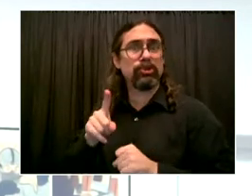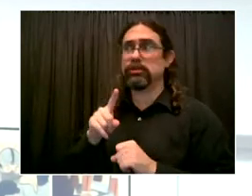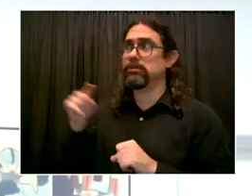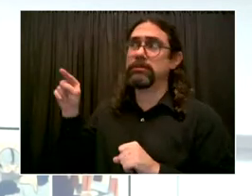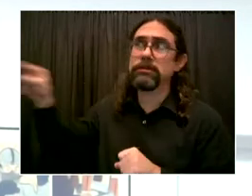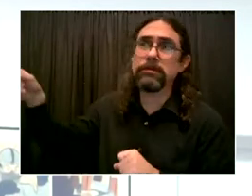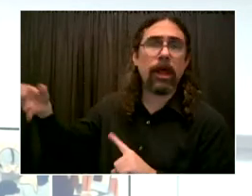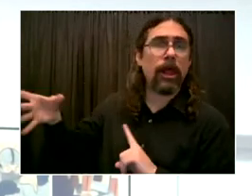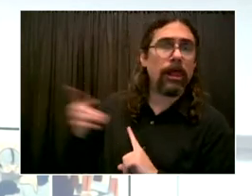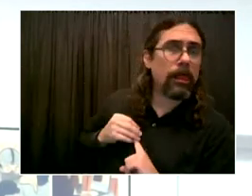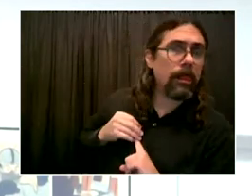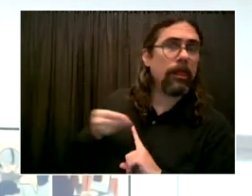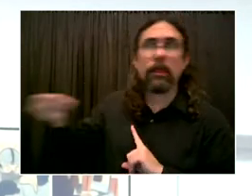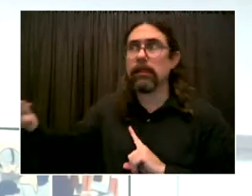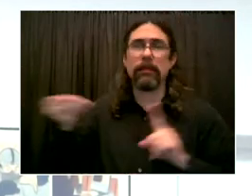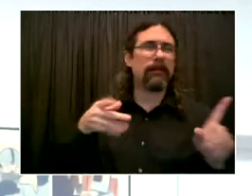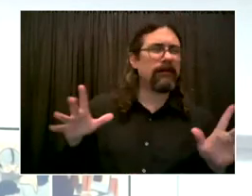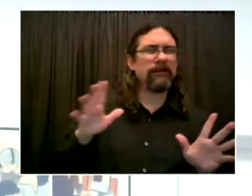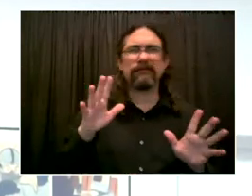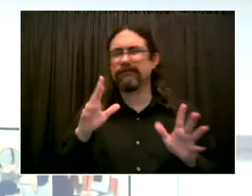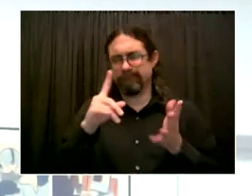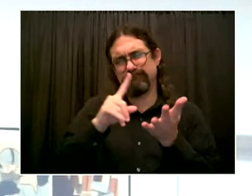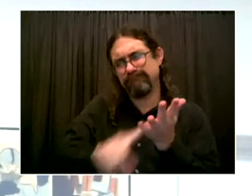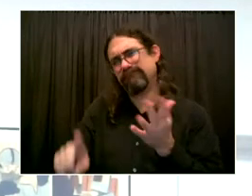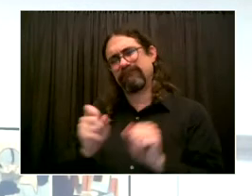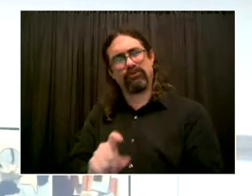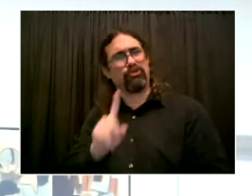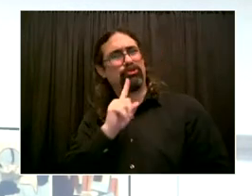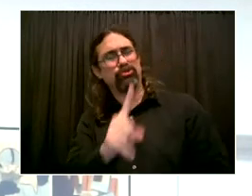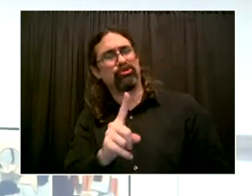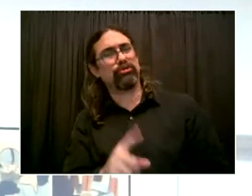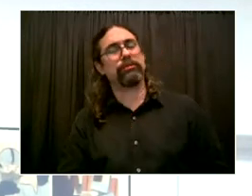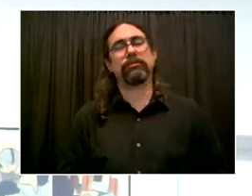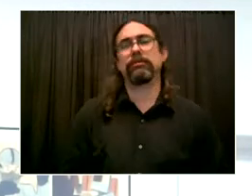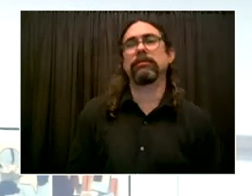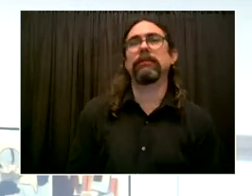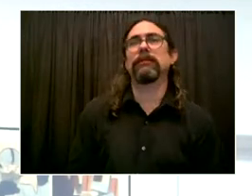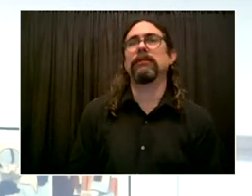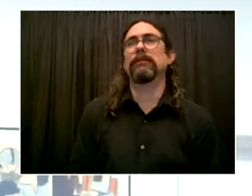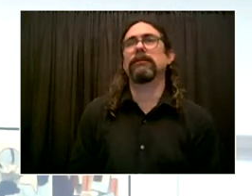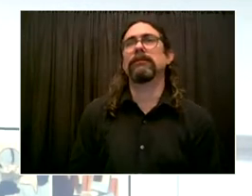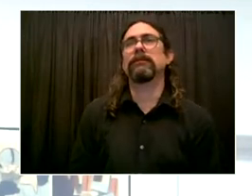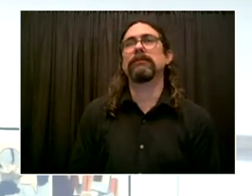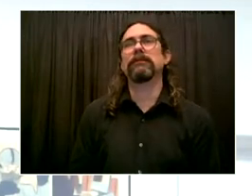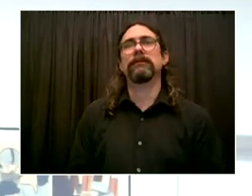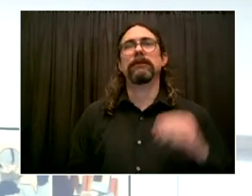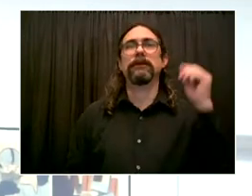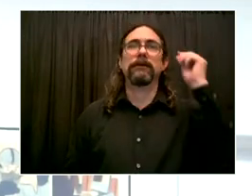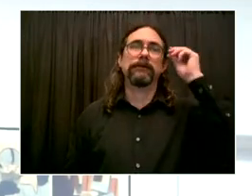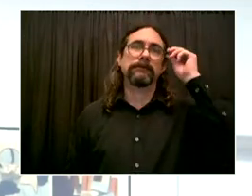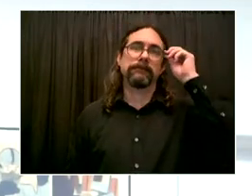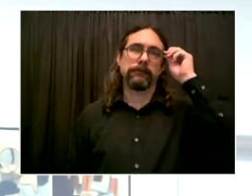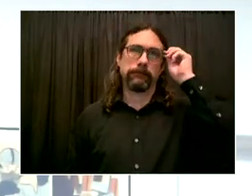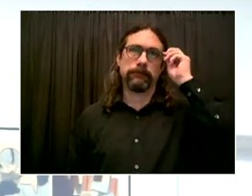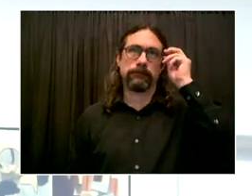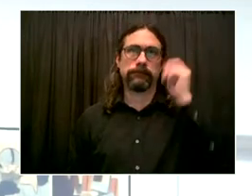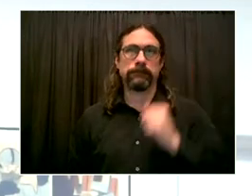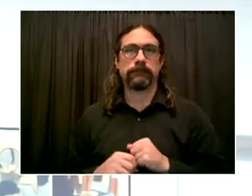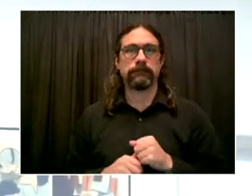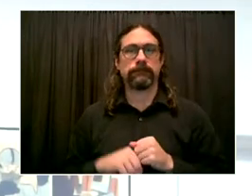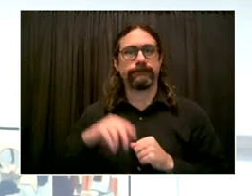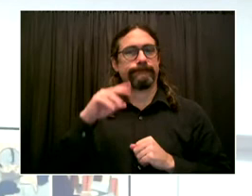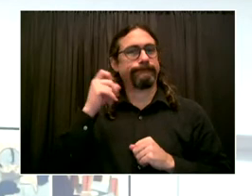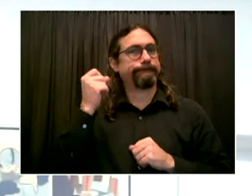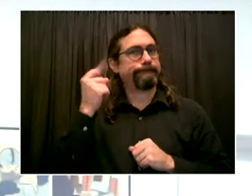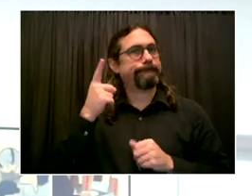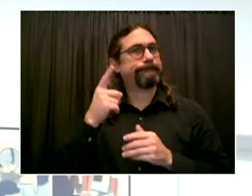To wrap up, Mr. Mayor, it's natural to feel some anxiety about the new variant. And I'm certainly feeling humility, given